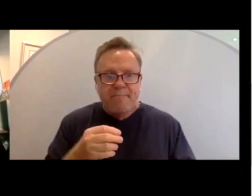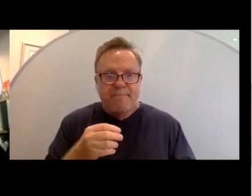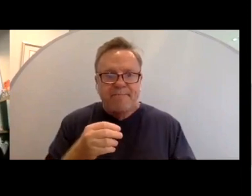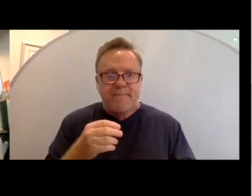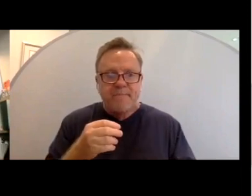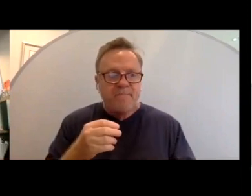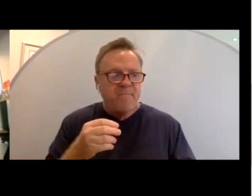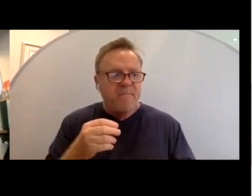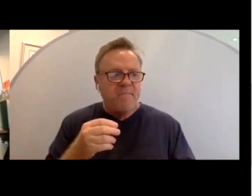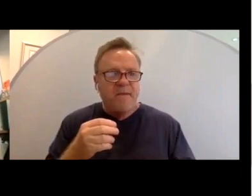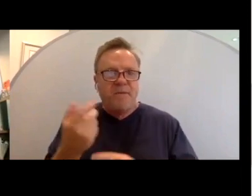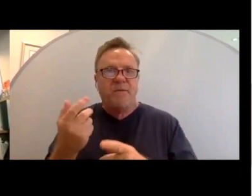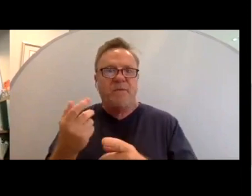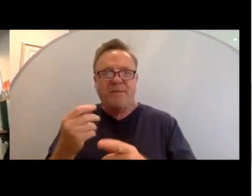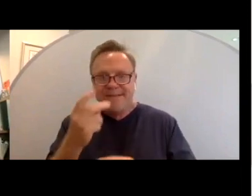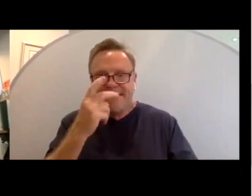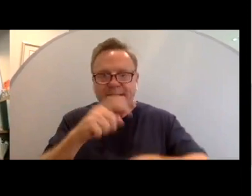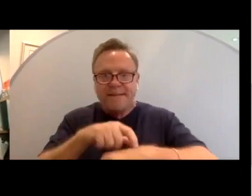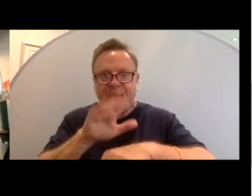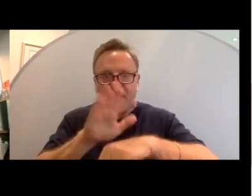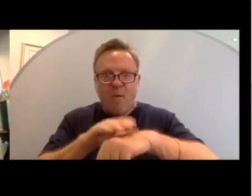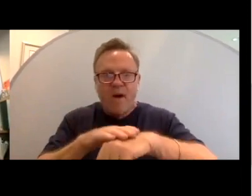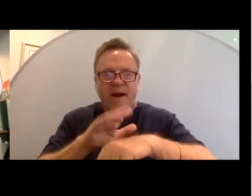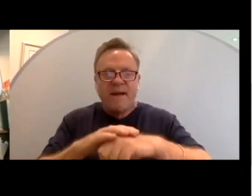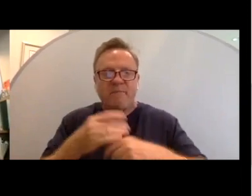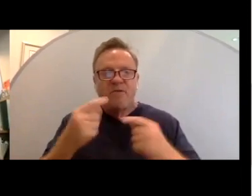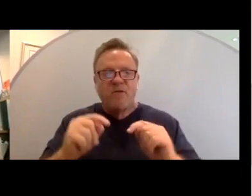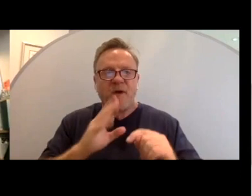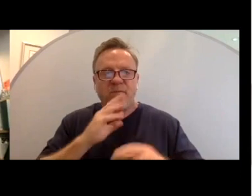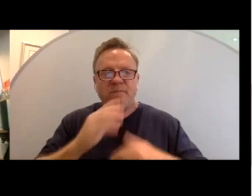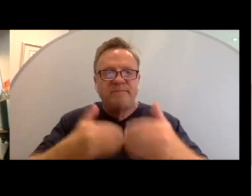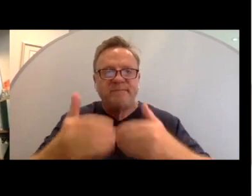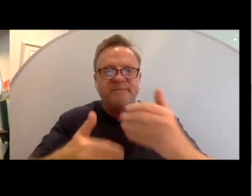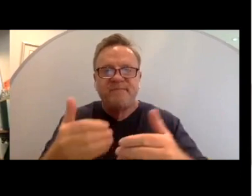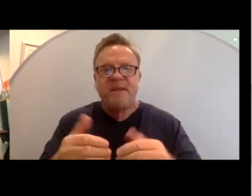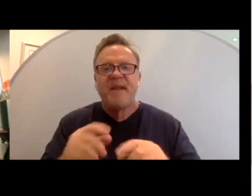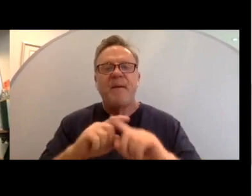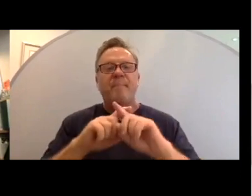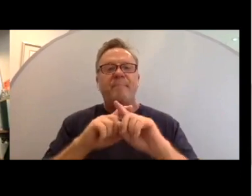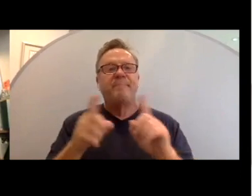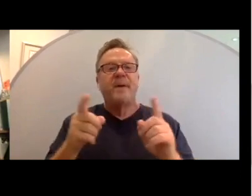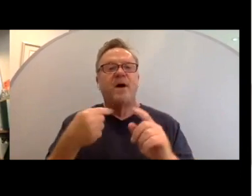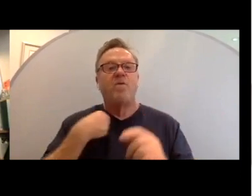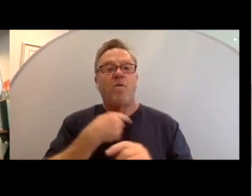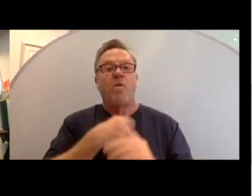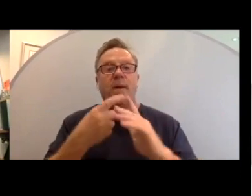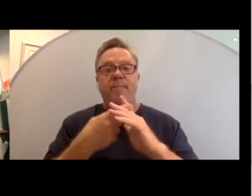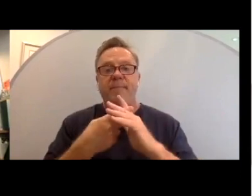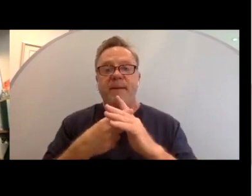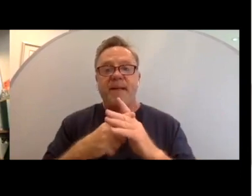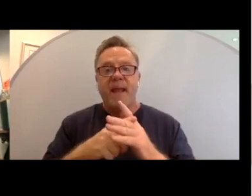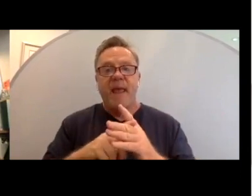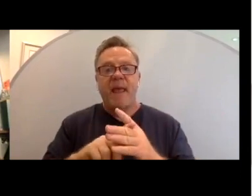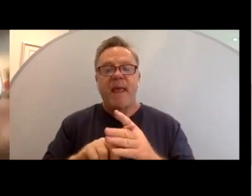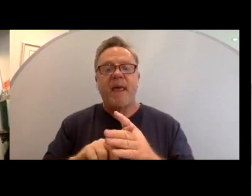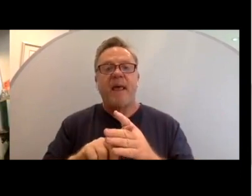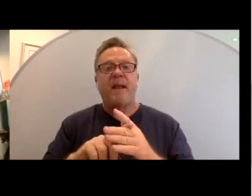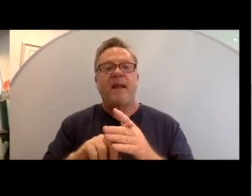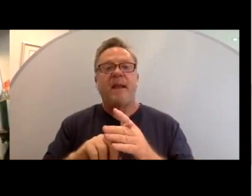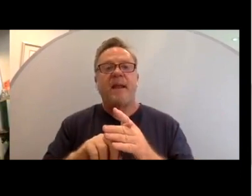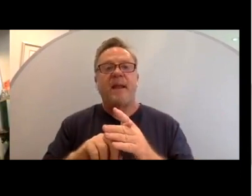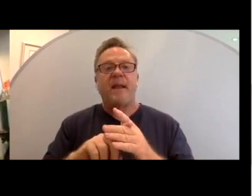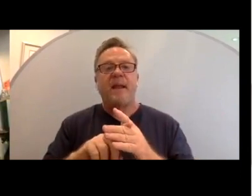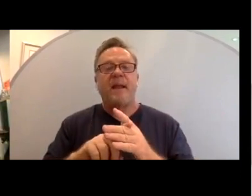I'm getting a time warning, so I'm going to try and go quickly. But we began to, we